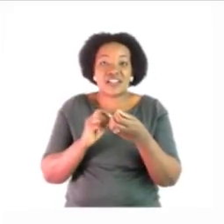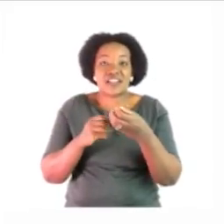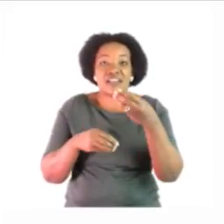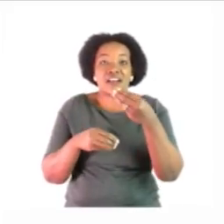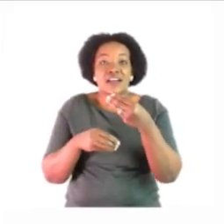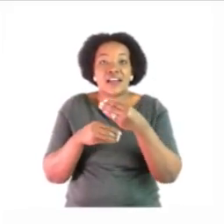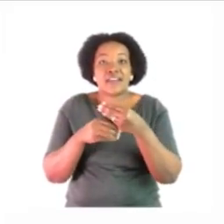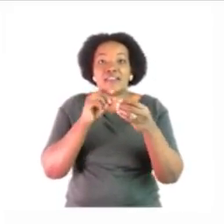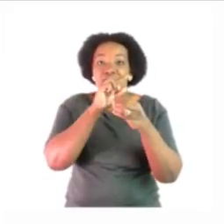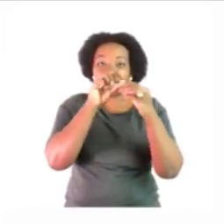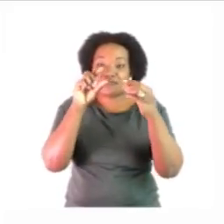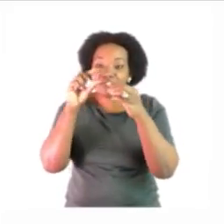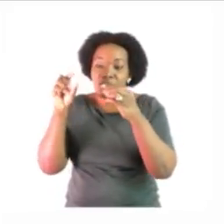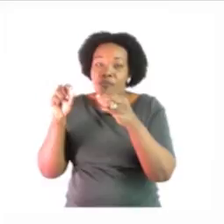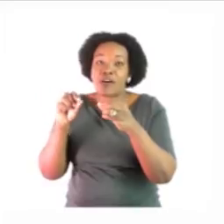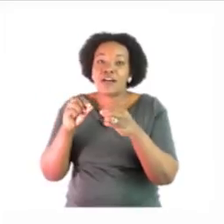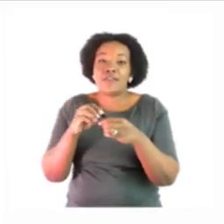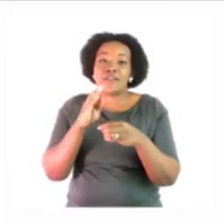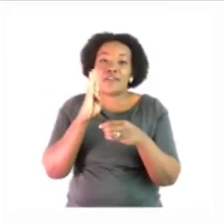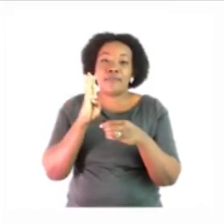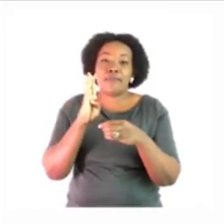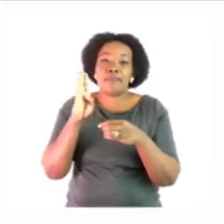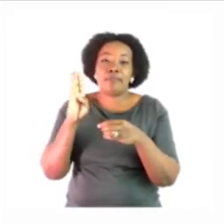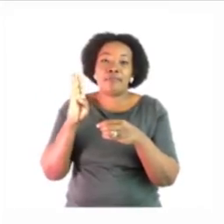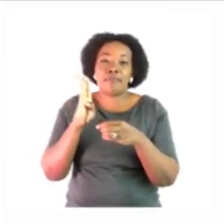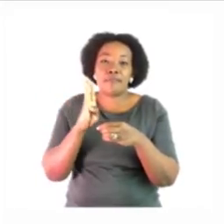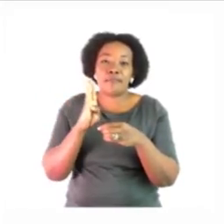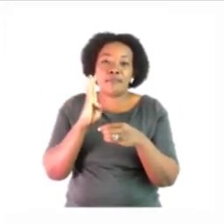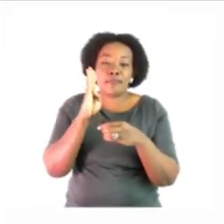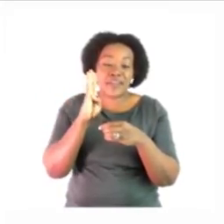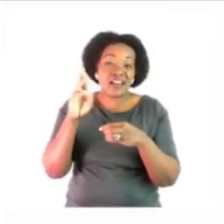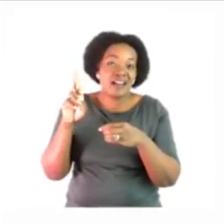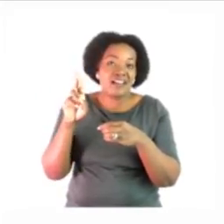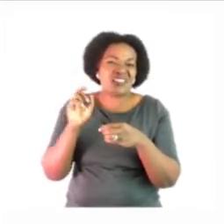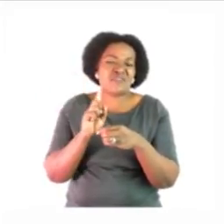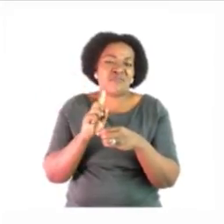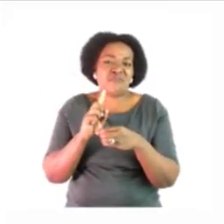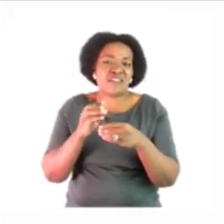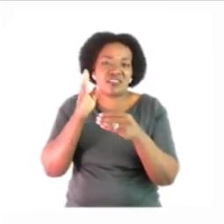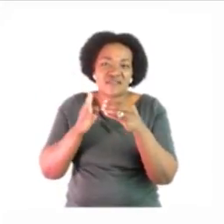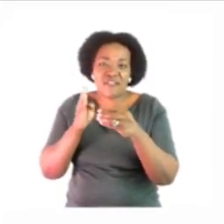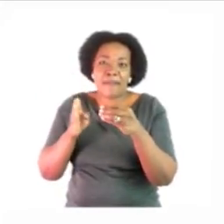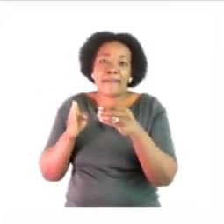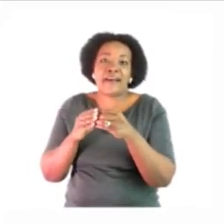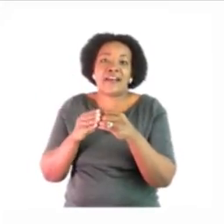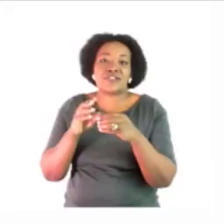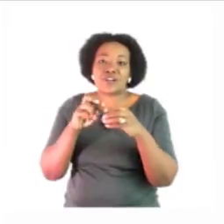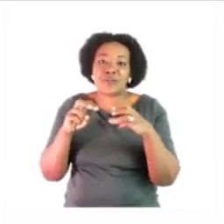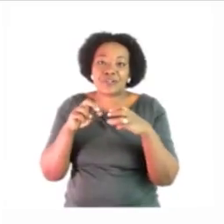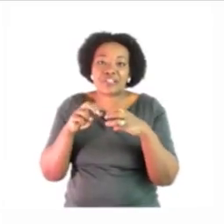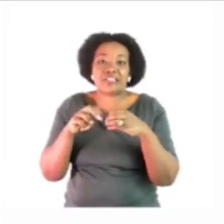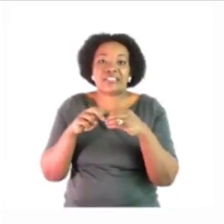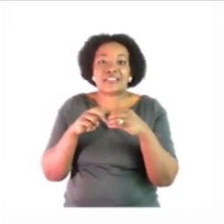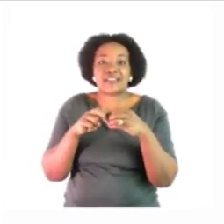example the br sound is for bread so we have to find all the sounds in